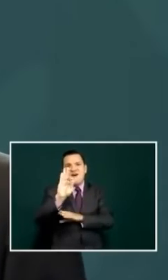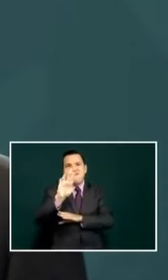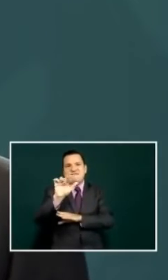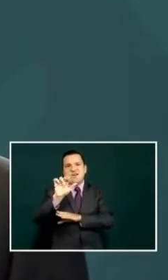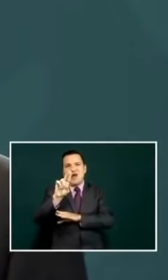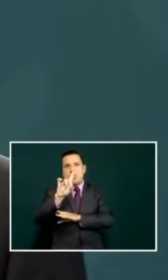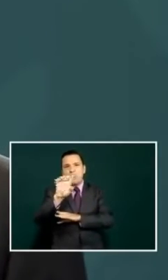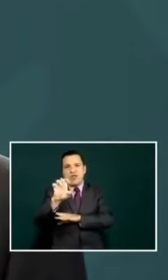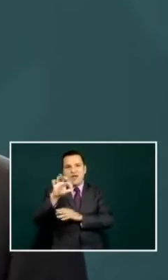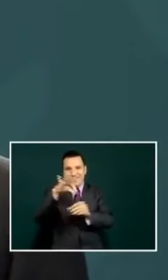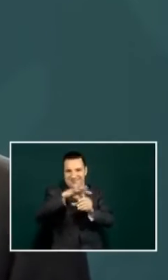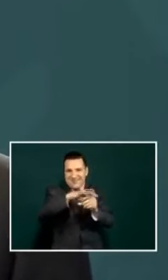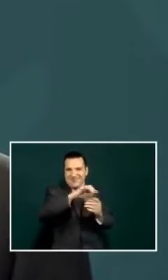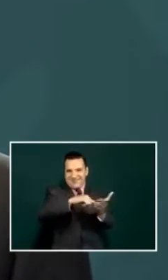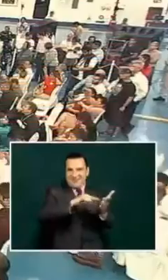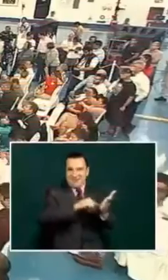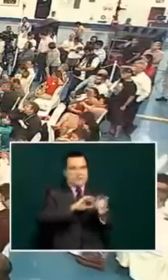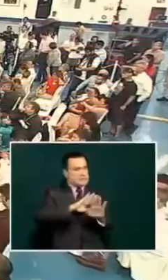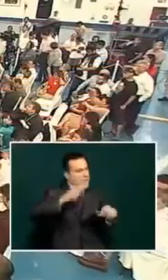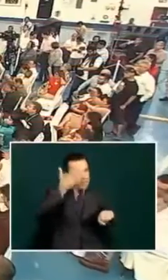like it is a grave crime